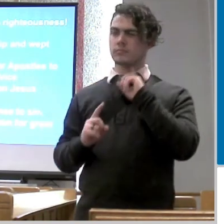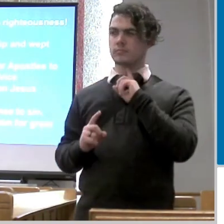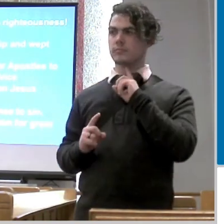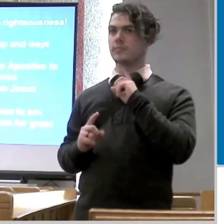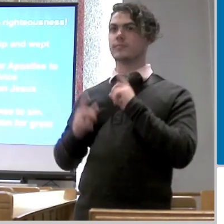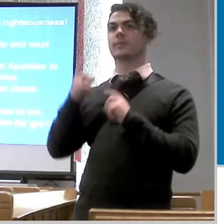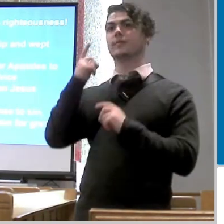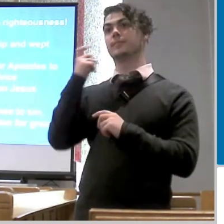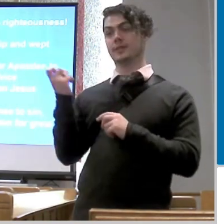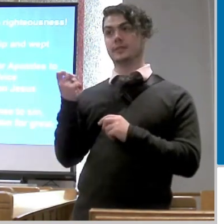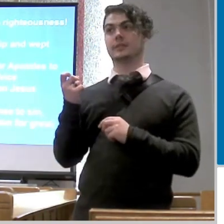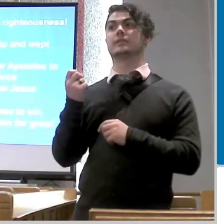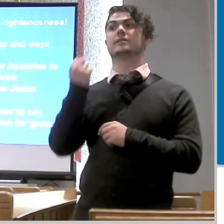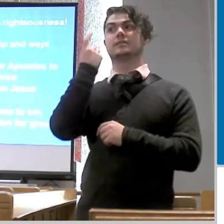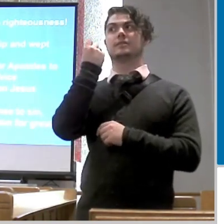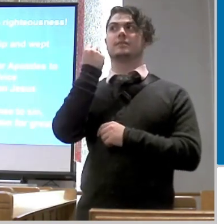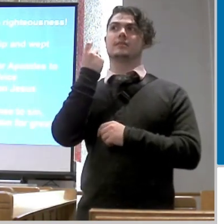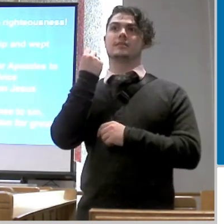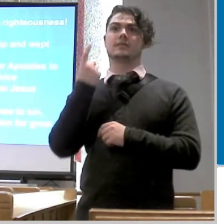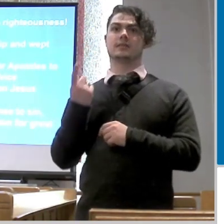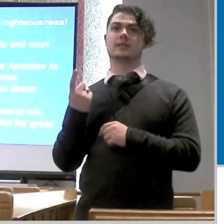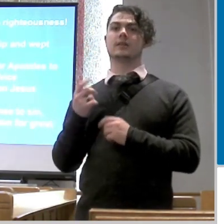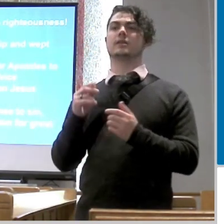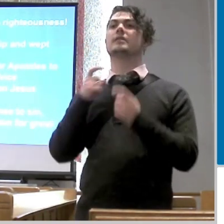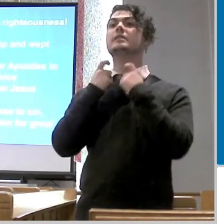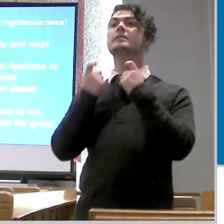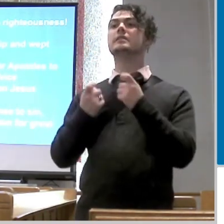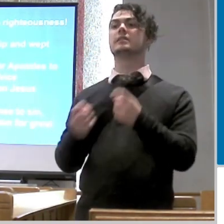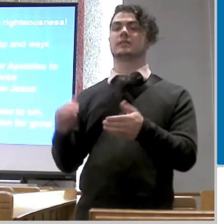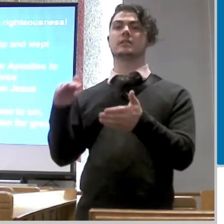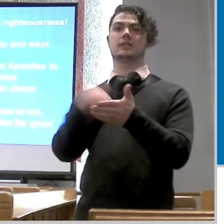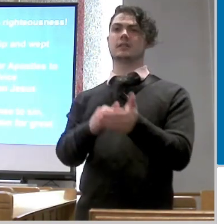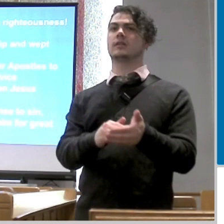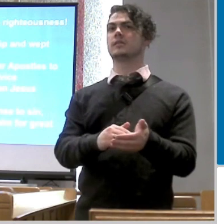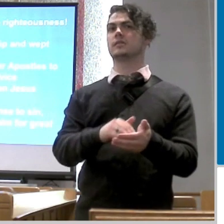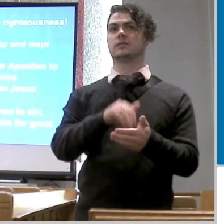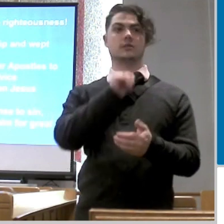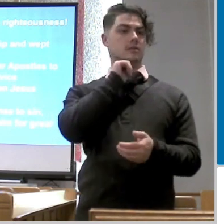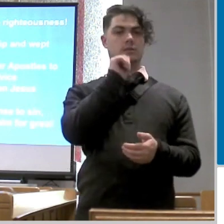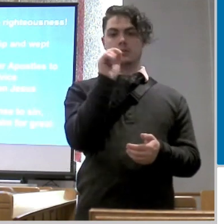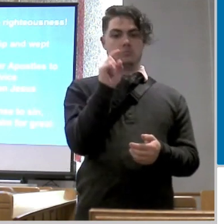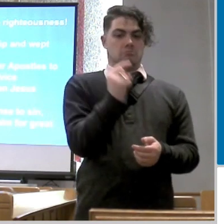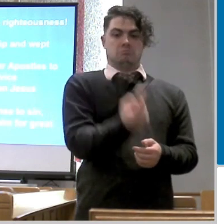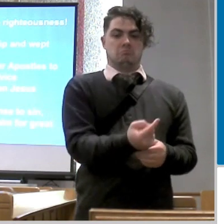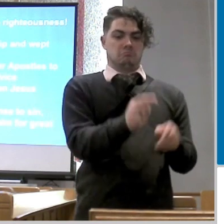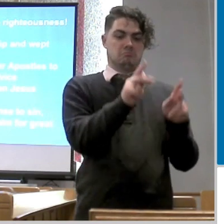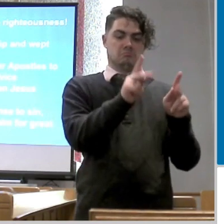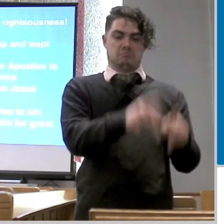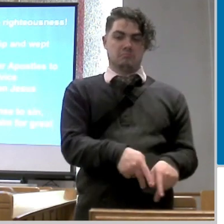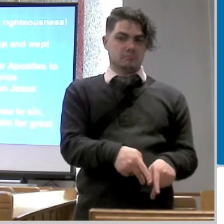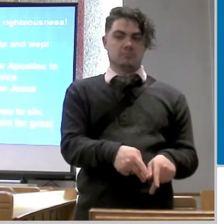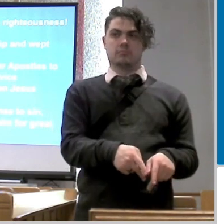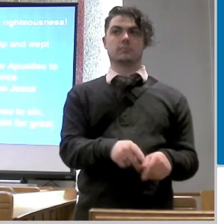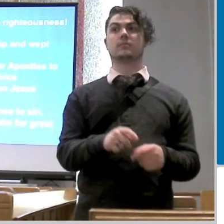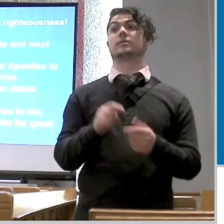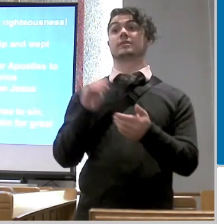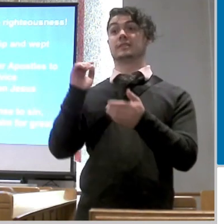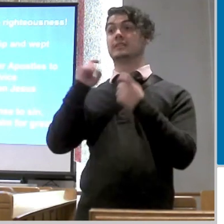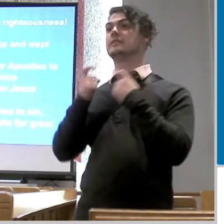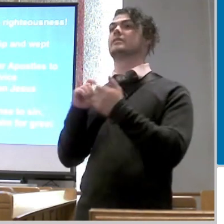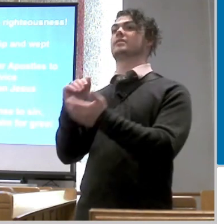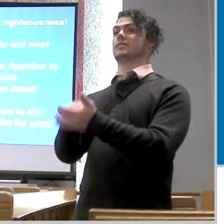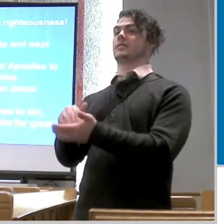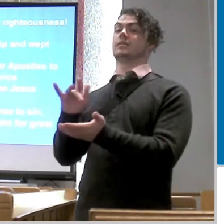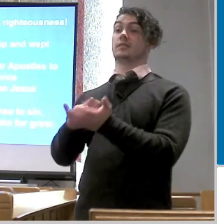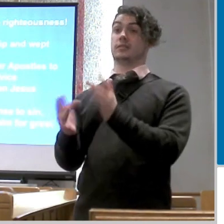realized who he was offending he wasn't just offending he wasn't just offending um some advocate for you know spiritual